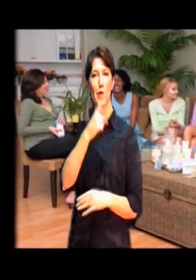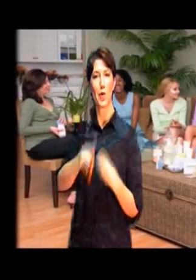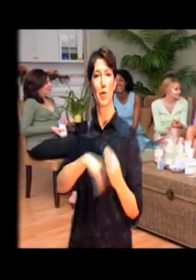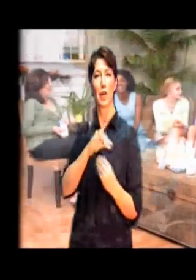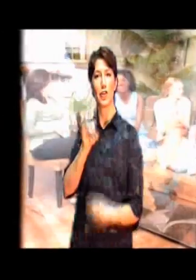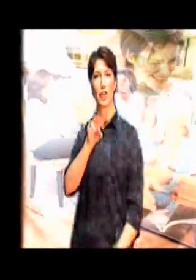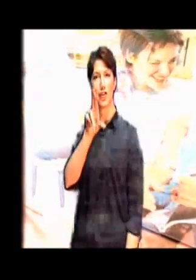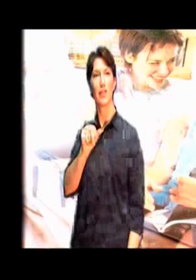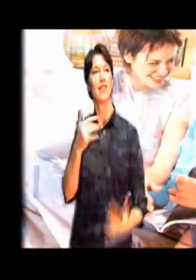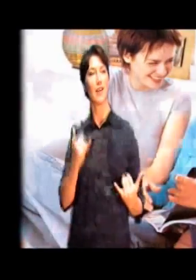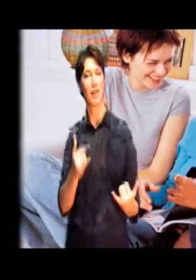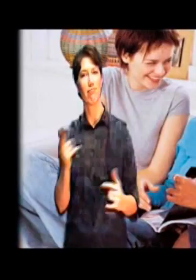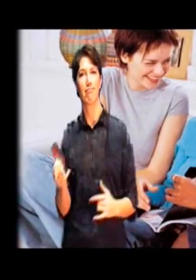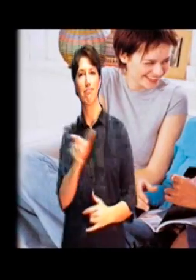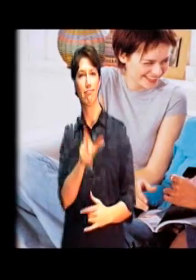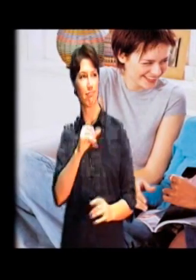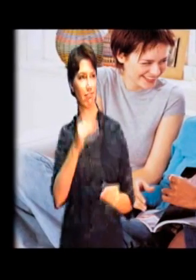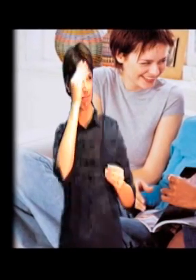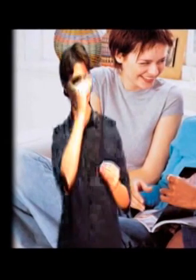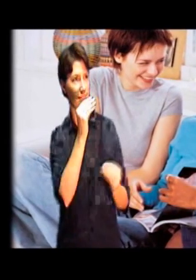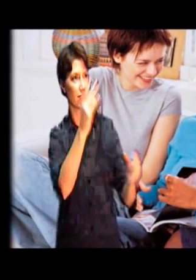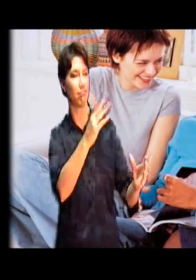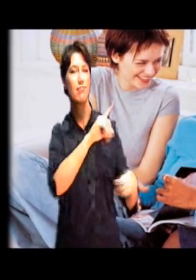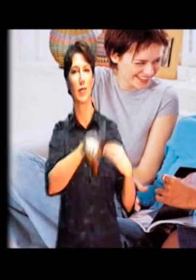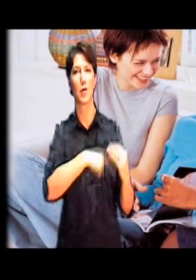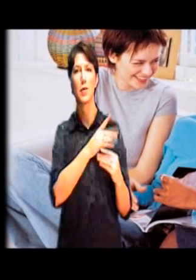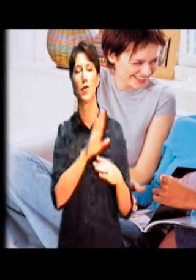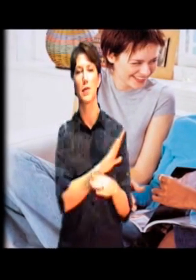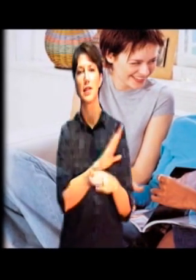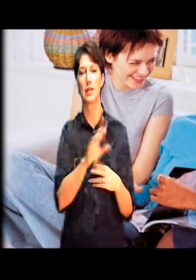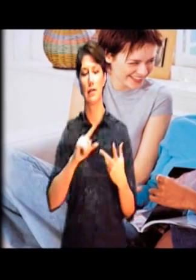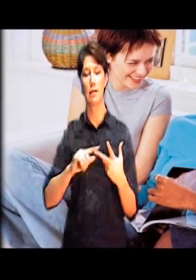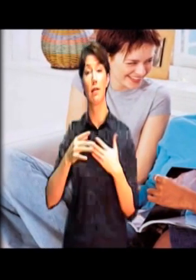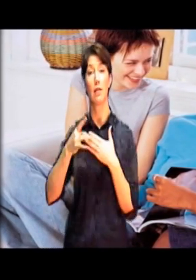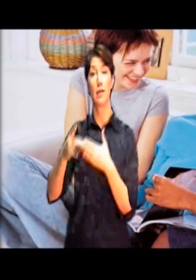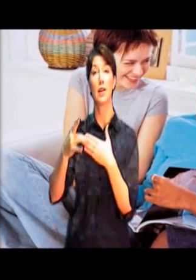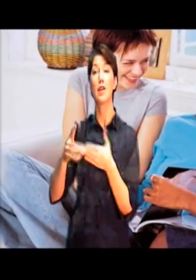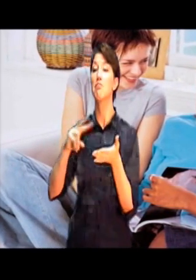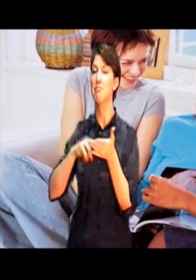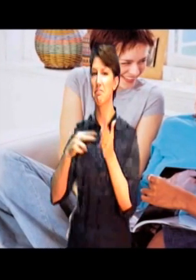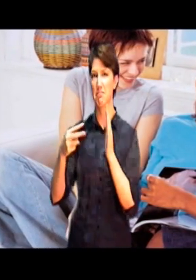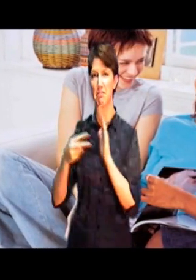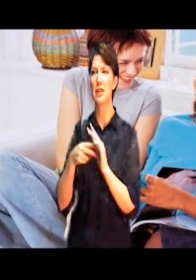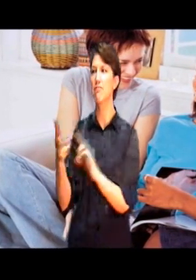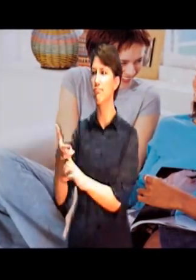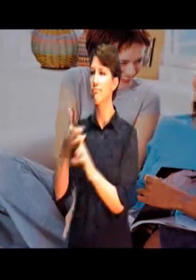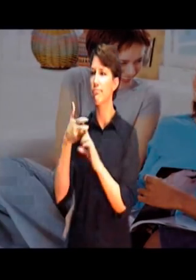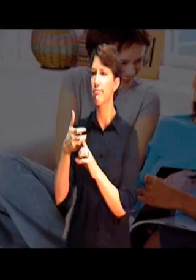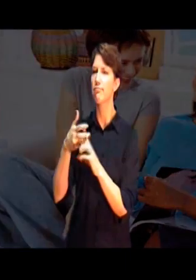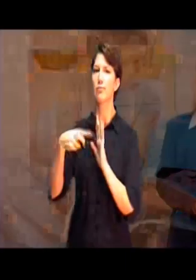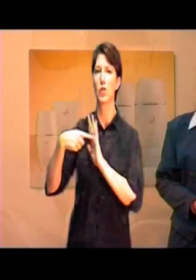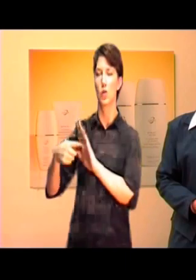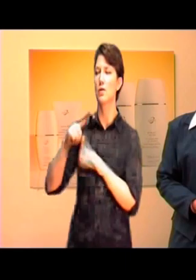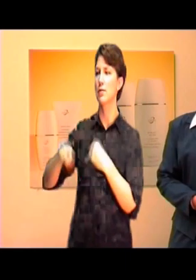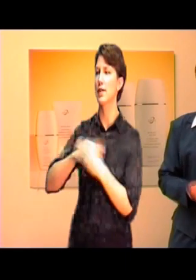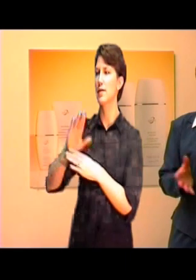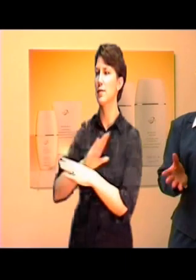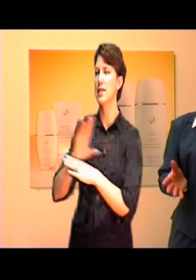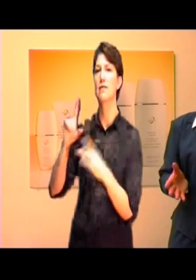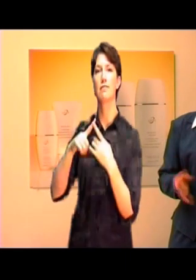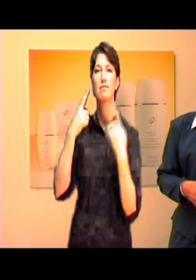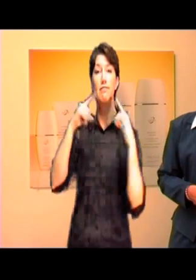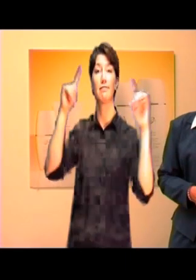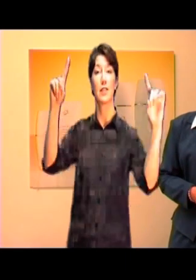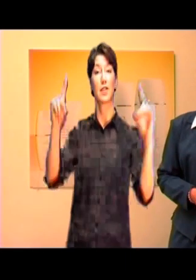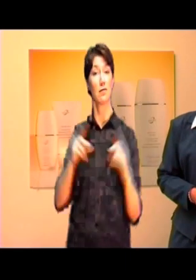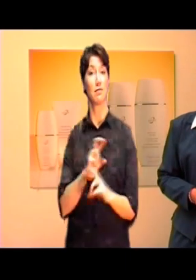Leading is doing just that, showing others what you are doing to build a business in Jaffra and becoming successful. So are you